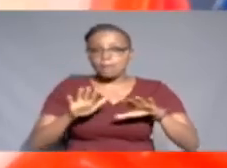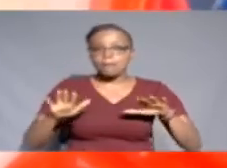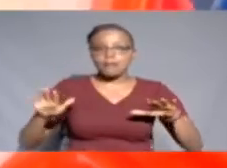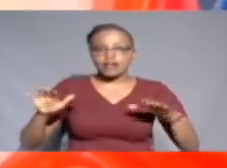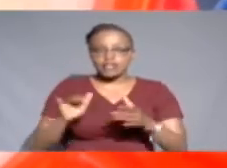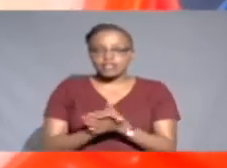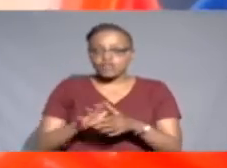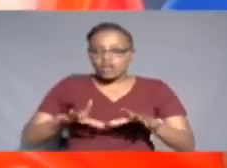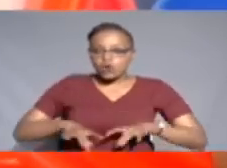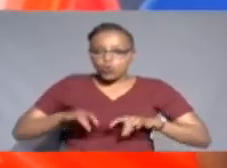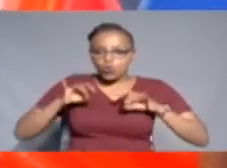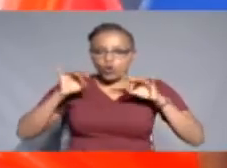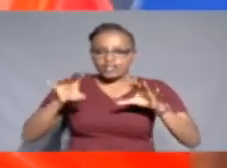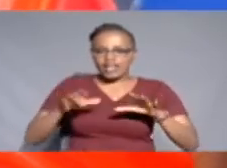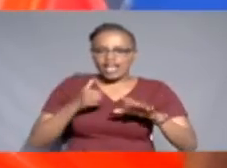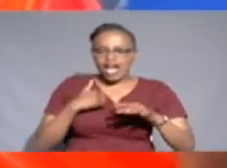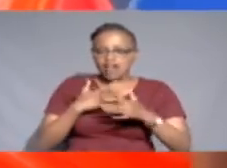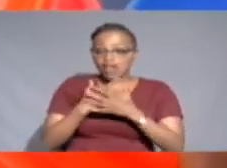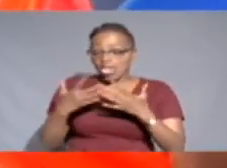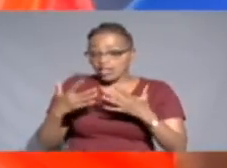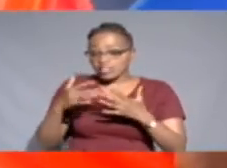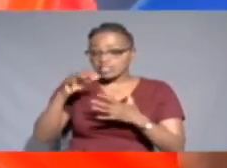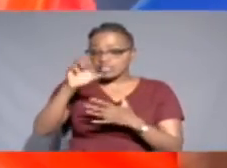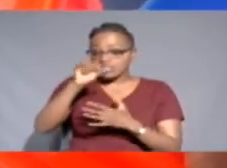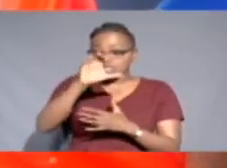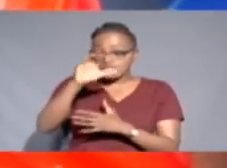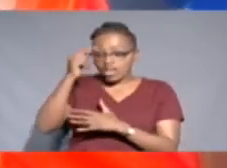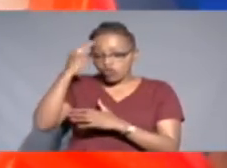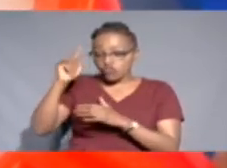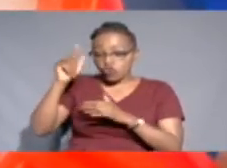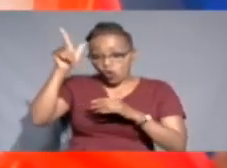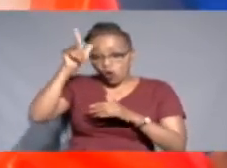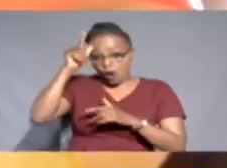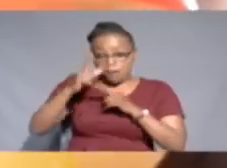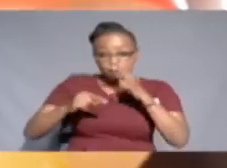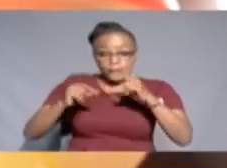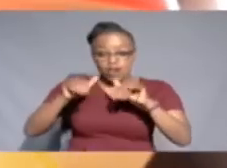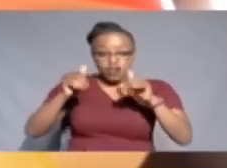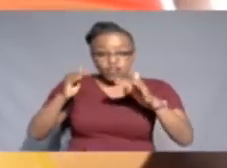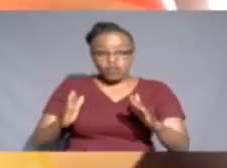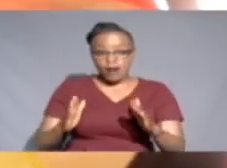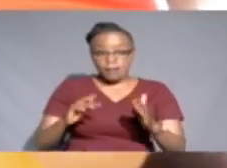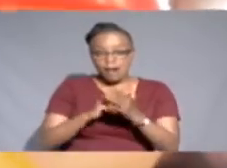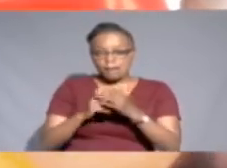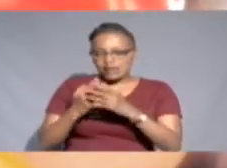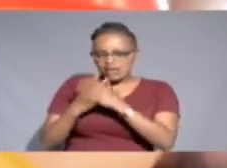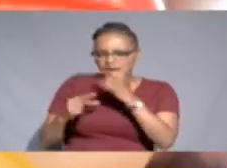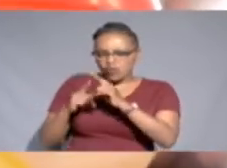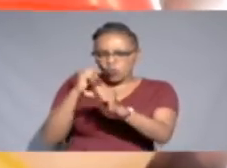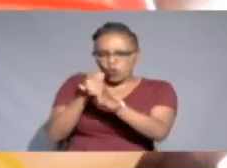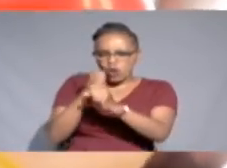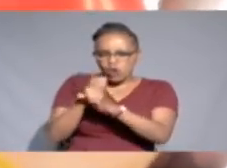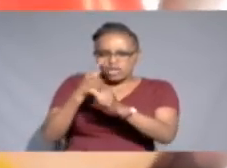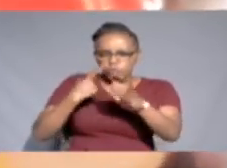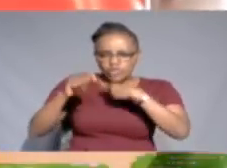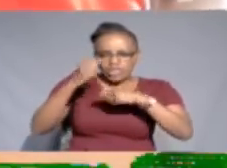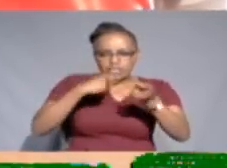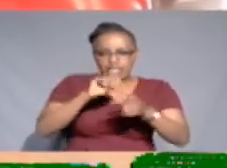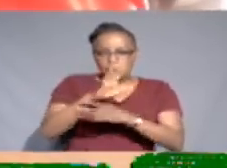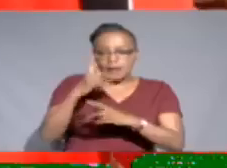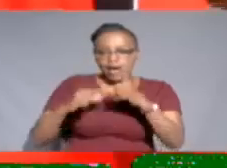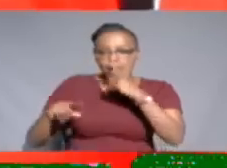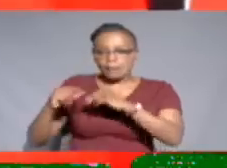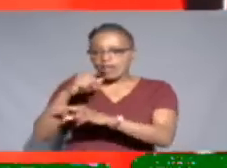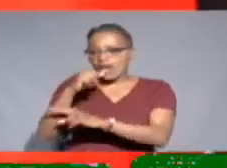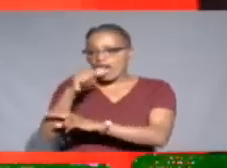With Kitangela having no cooperative society for dairy farmers, the couple has to put in extra effort to sell their produce.